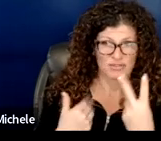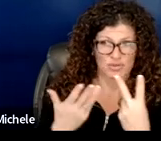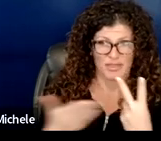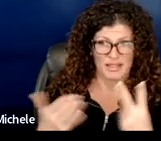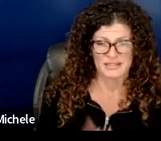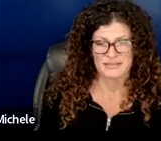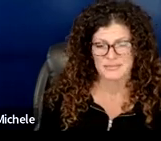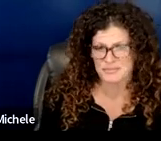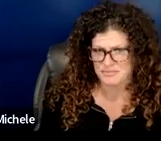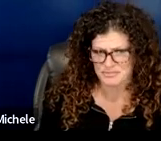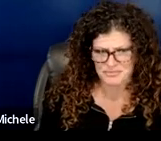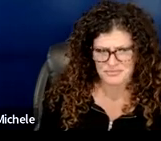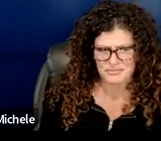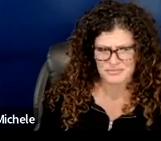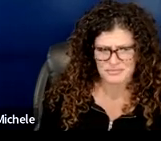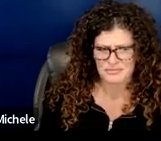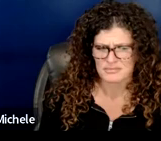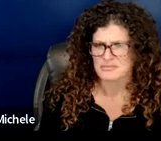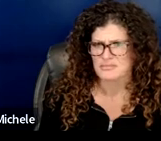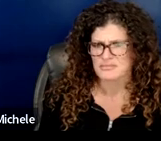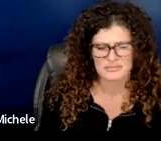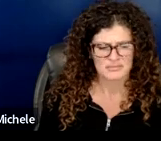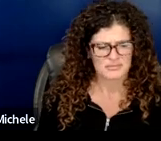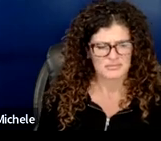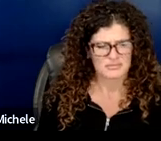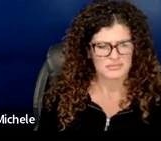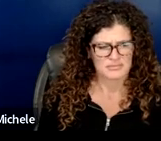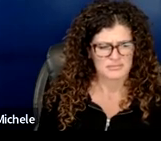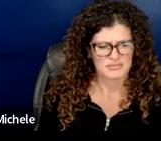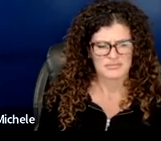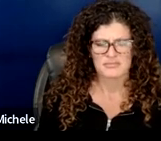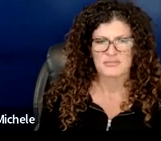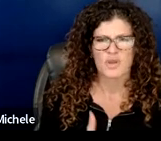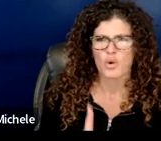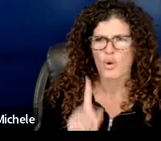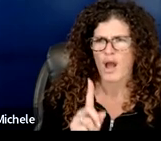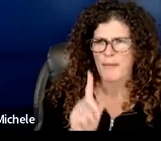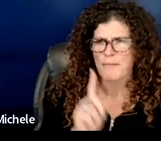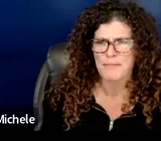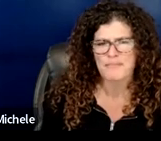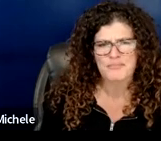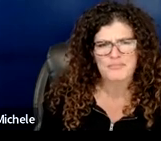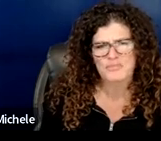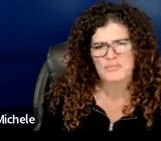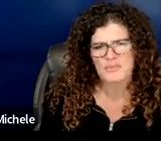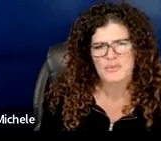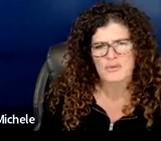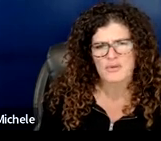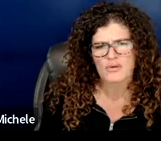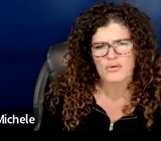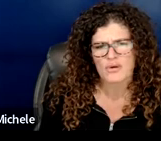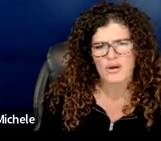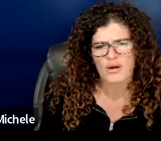quick and i have a question after that go ahead okay if you can go up a little bit i think it's under the